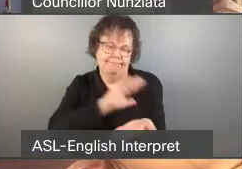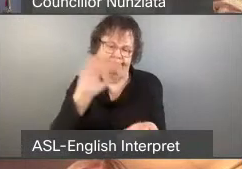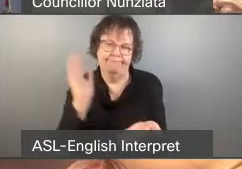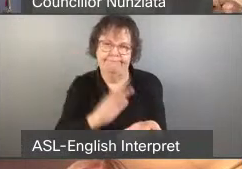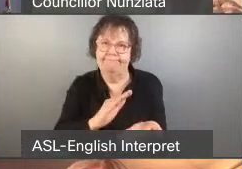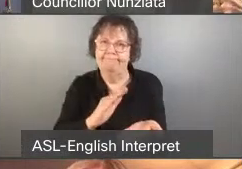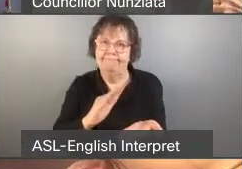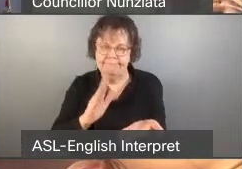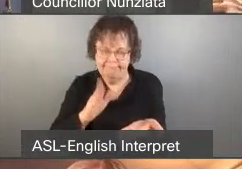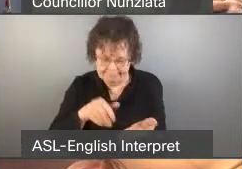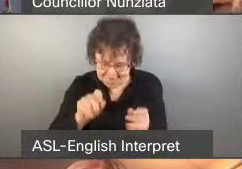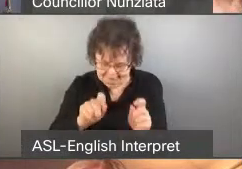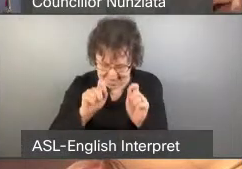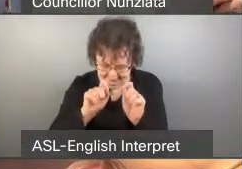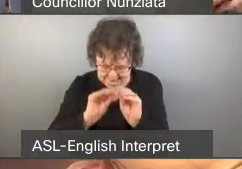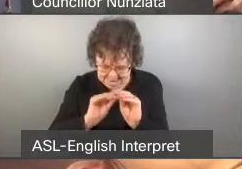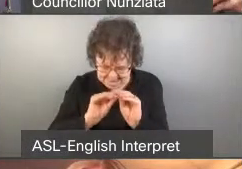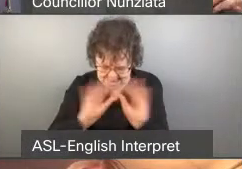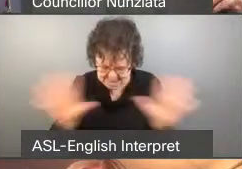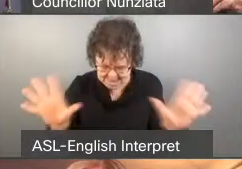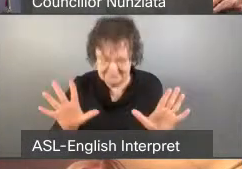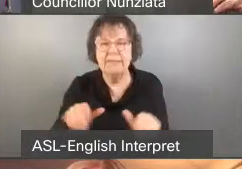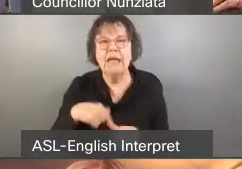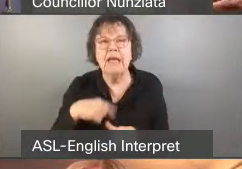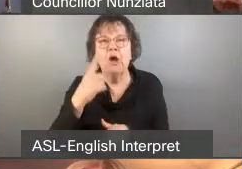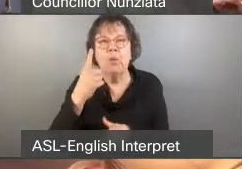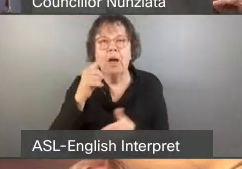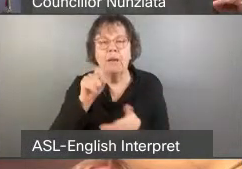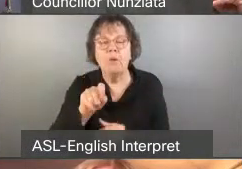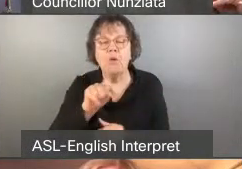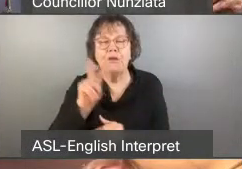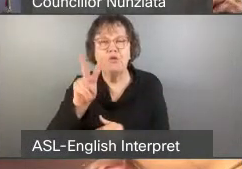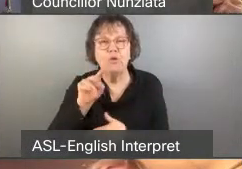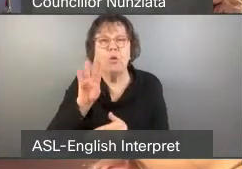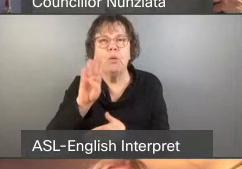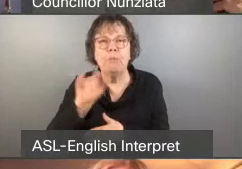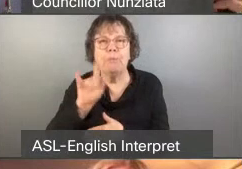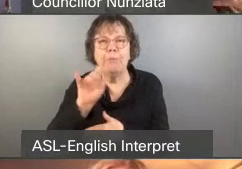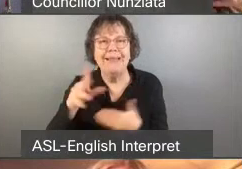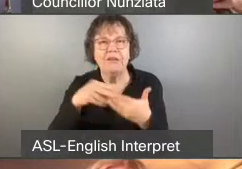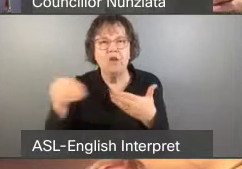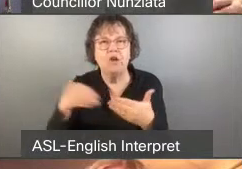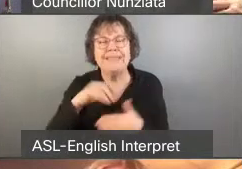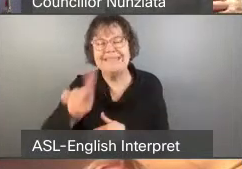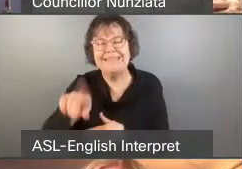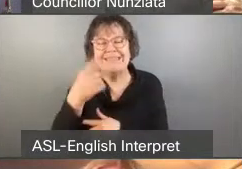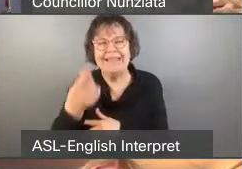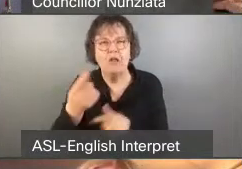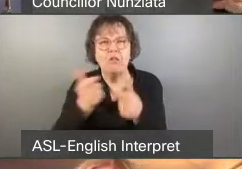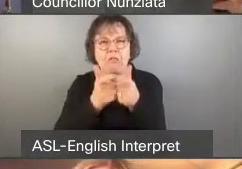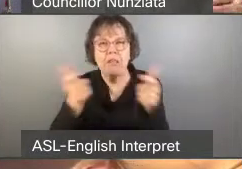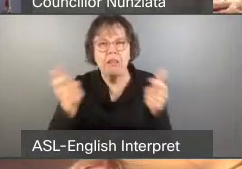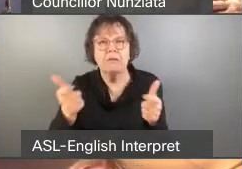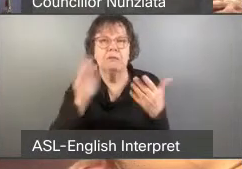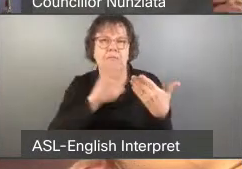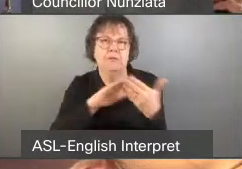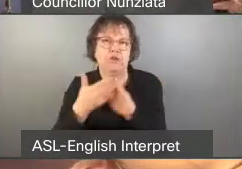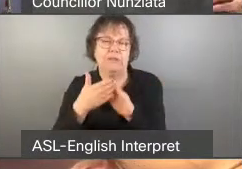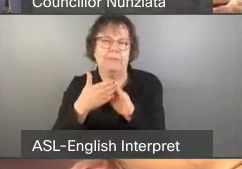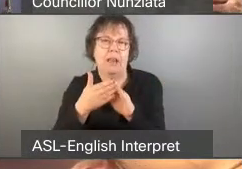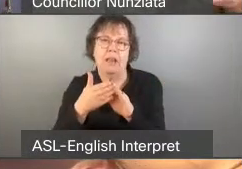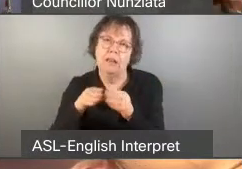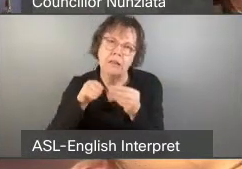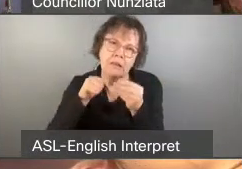At approximately $1.2 billion, the Toronto police is the single largest municipal expense.